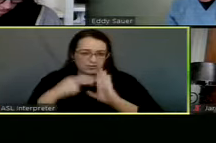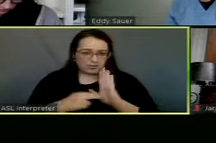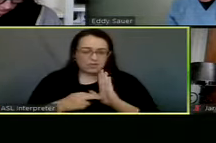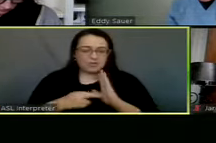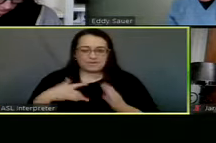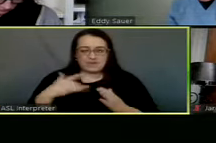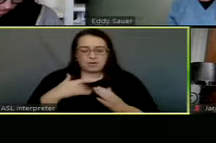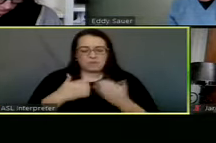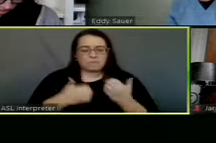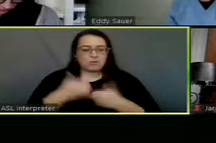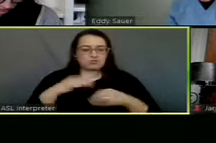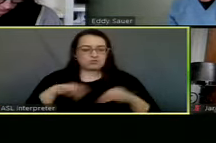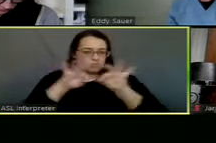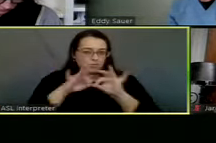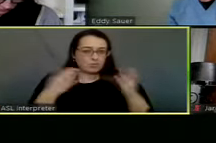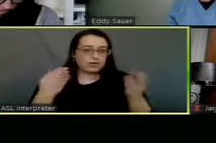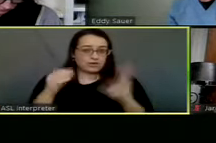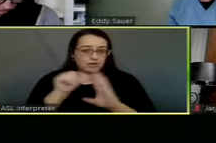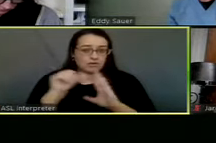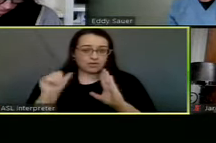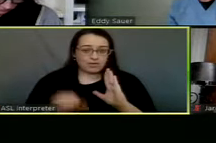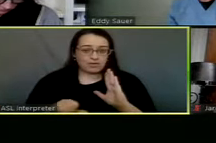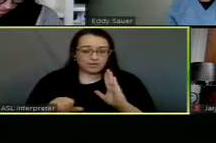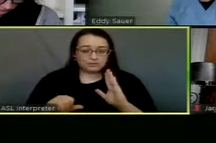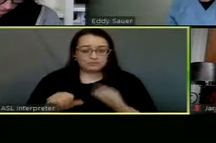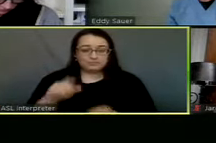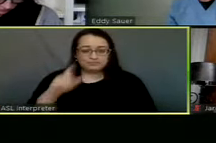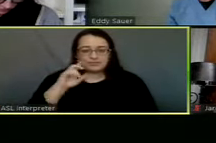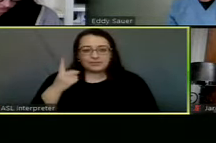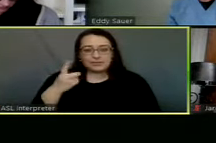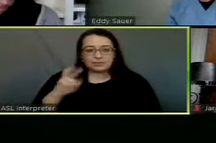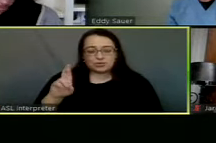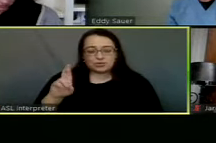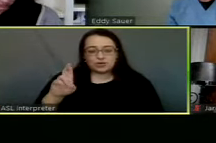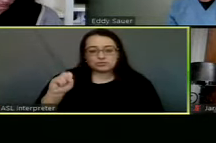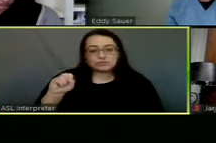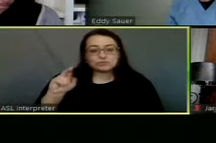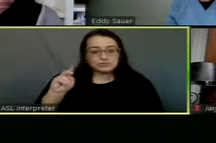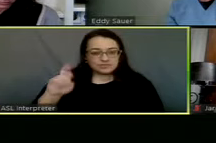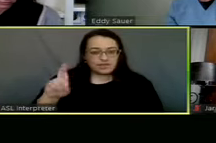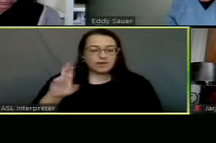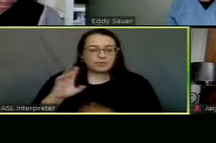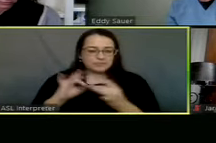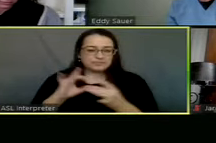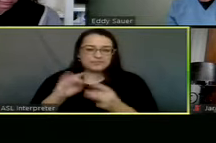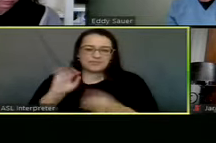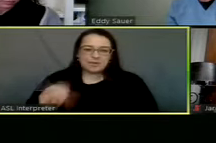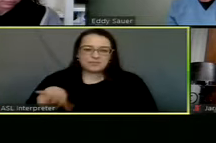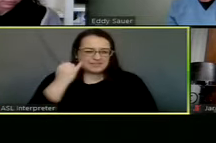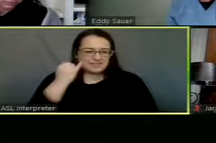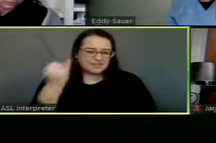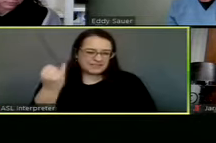board felt good with. And so I think when Dr. Sauer was saying that that was kind of the idea.